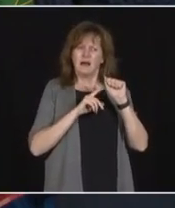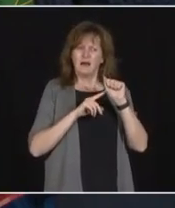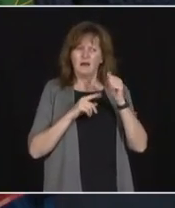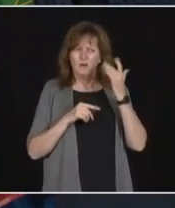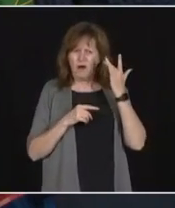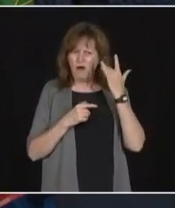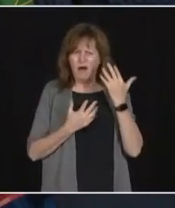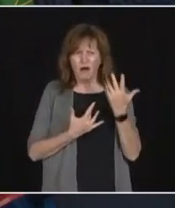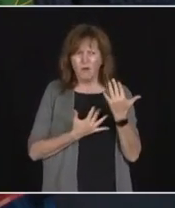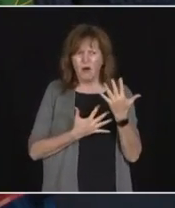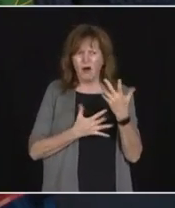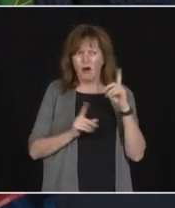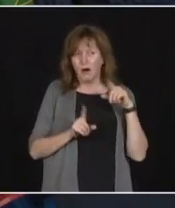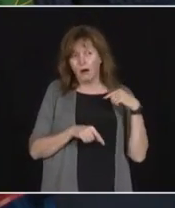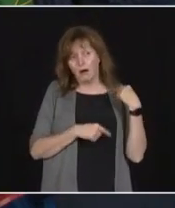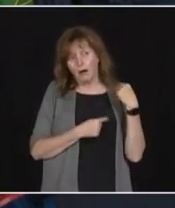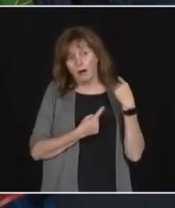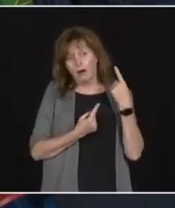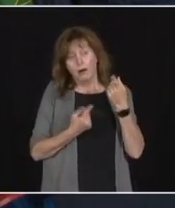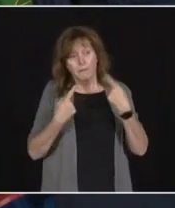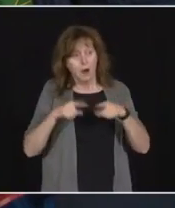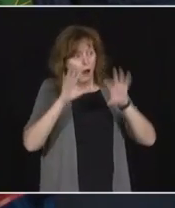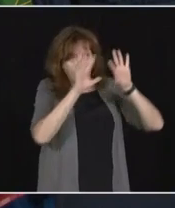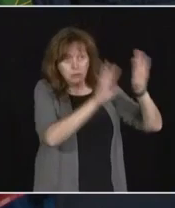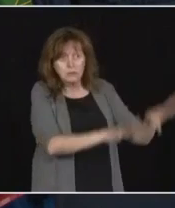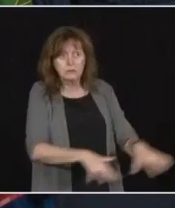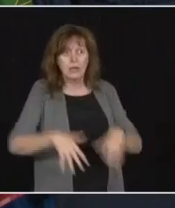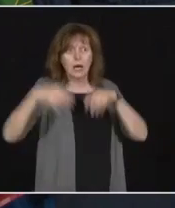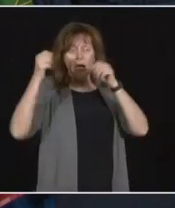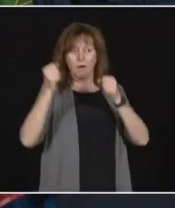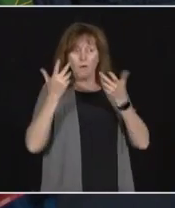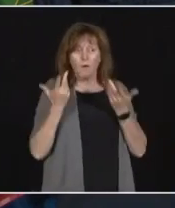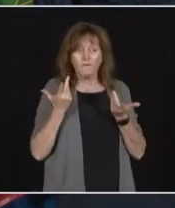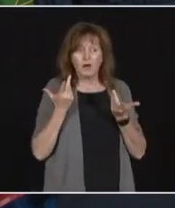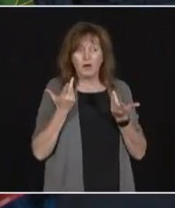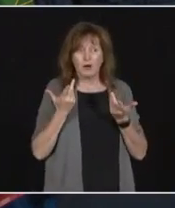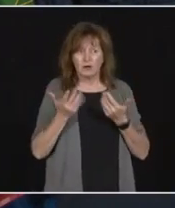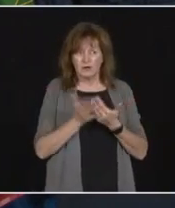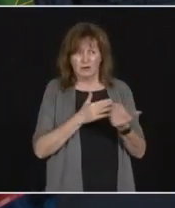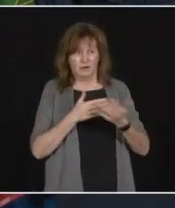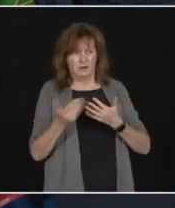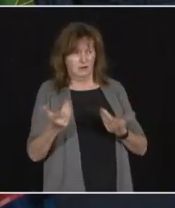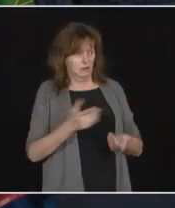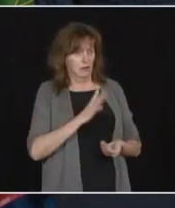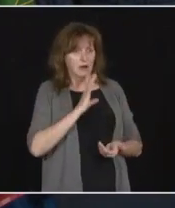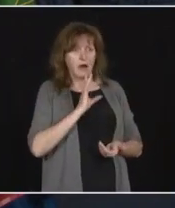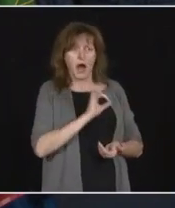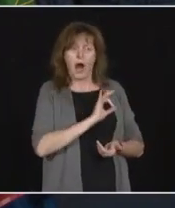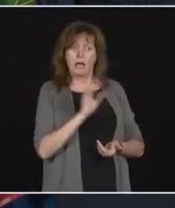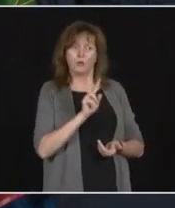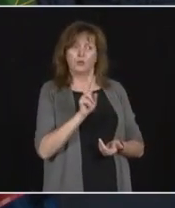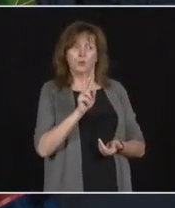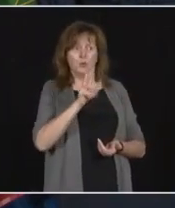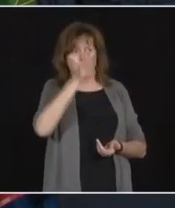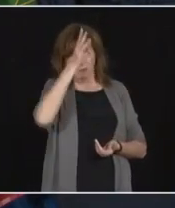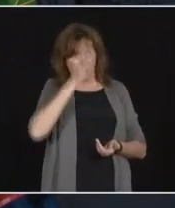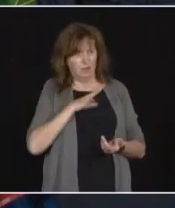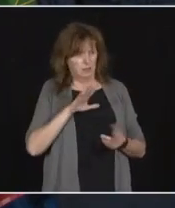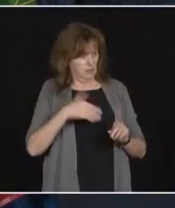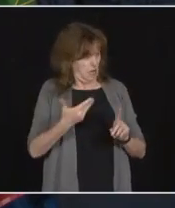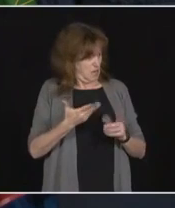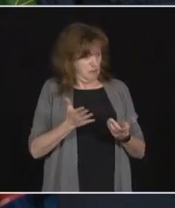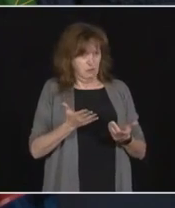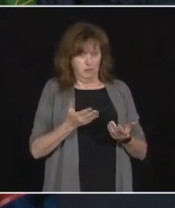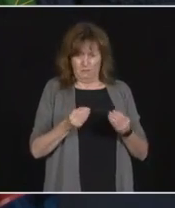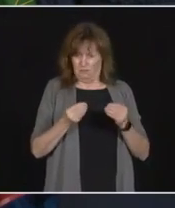home given the fact that an 82-year-old man there died over a week ago from exhaustion